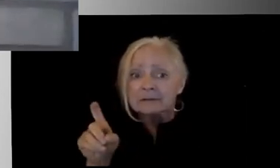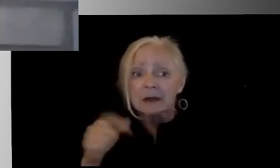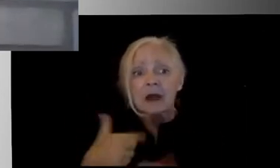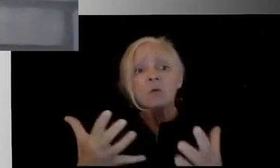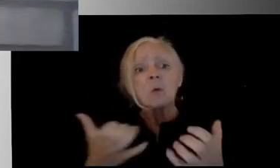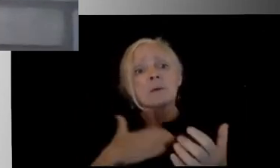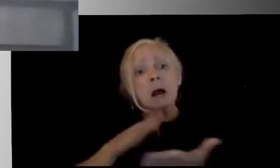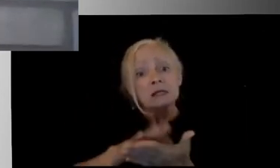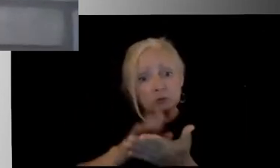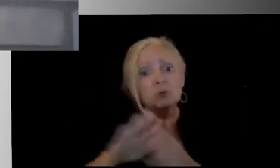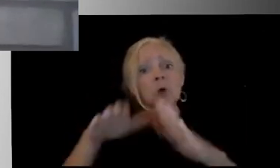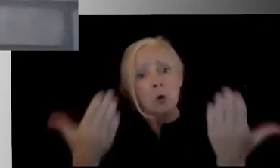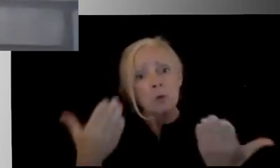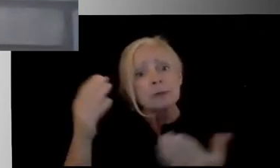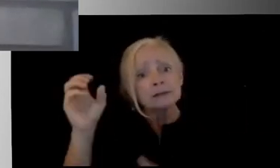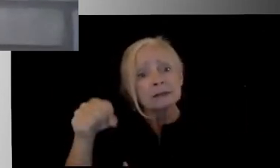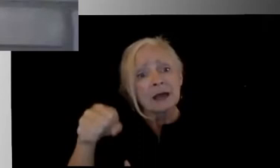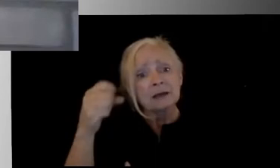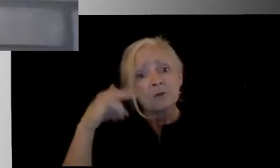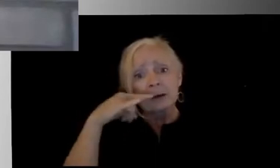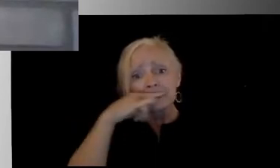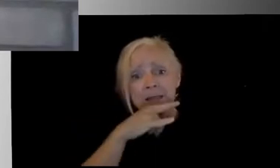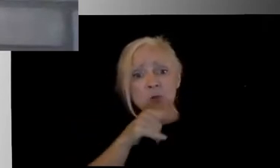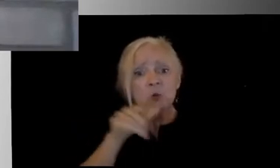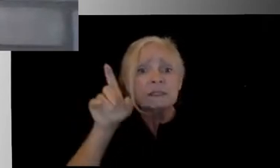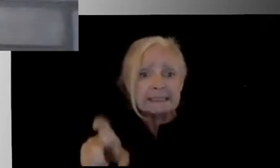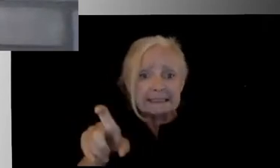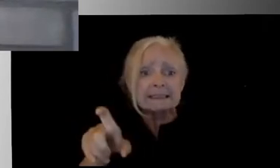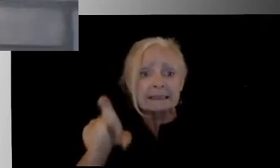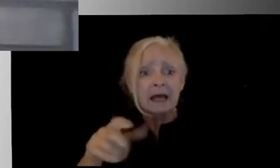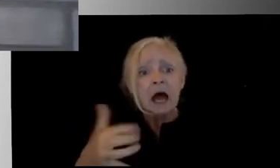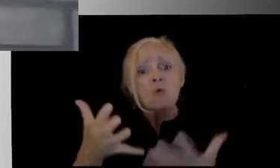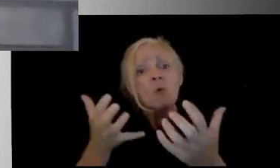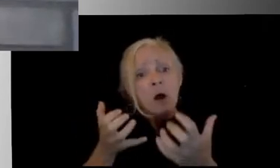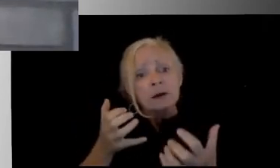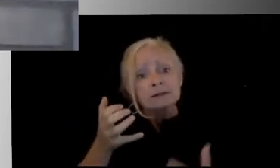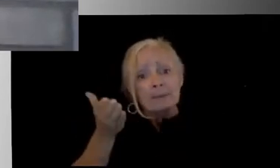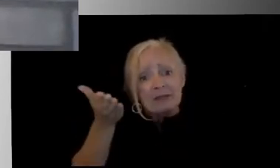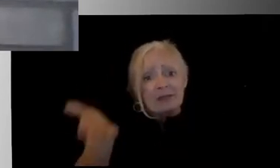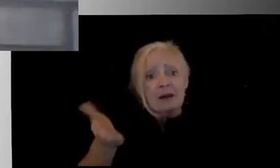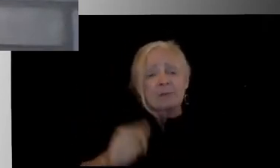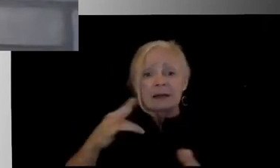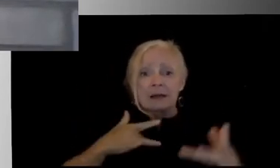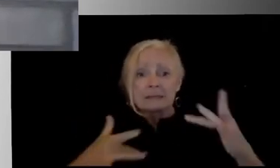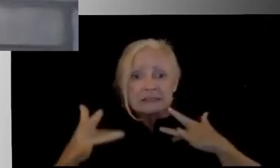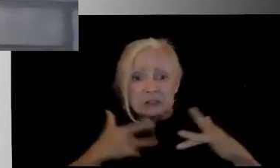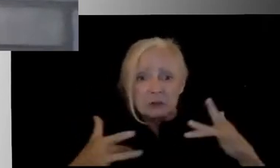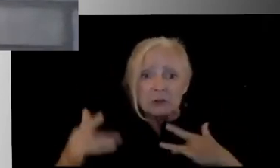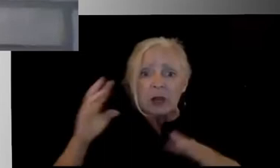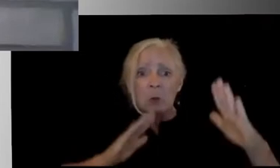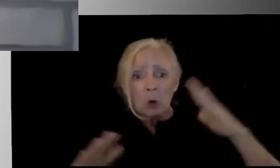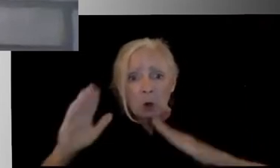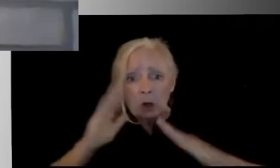school to be open for the kids that need it to be open. I want to be there for them. But I worry about this